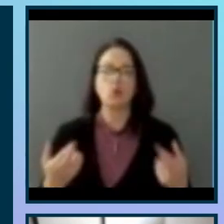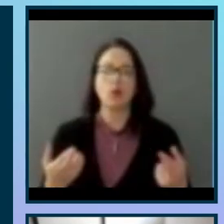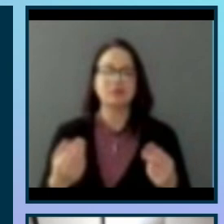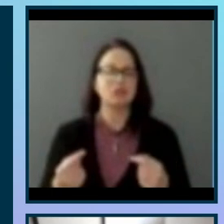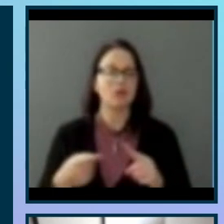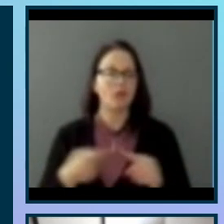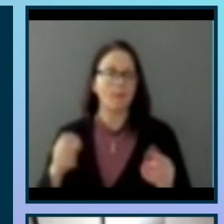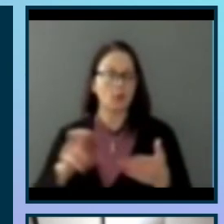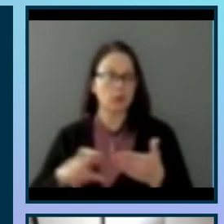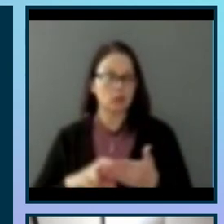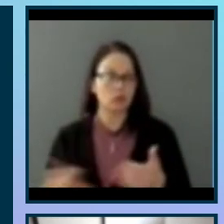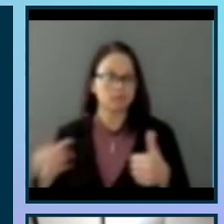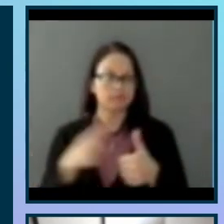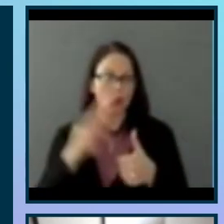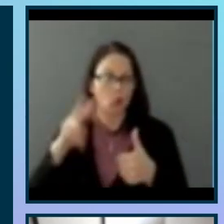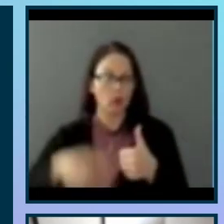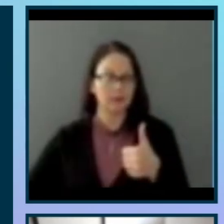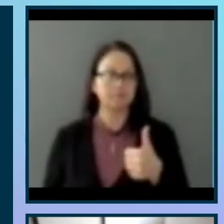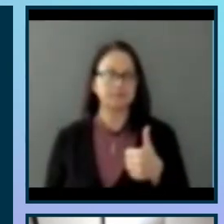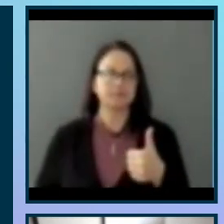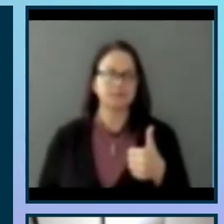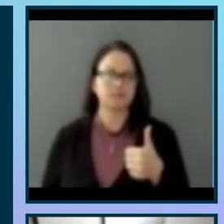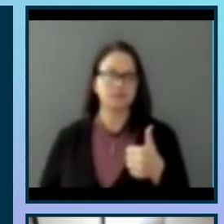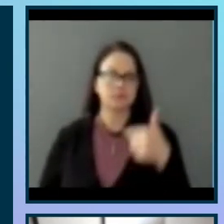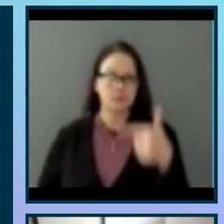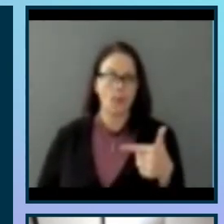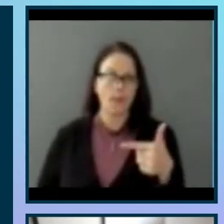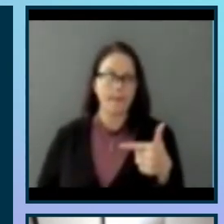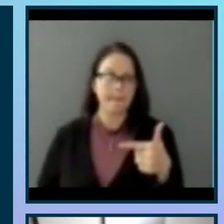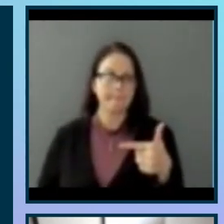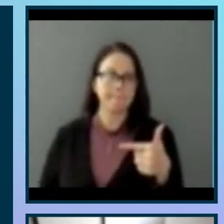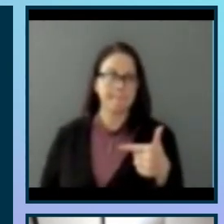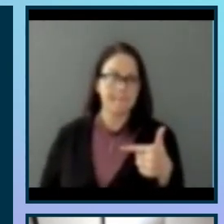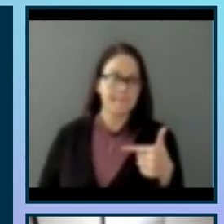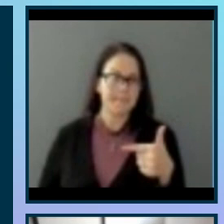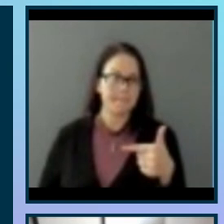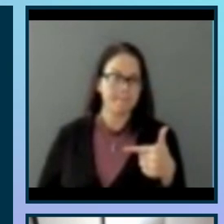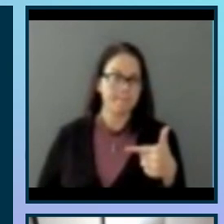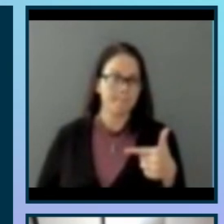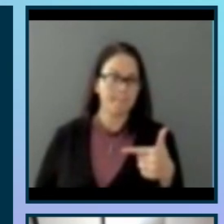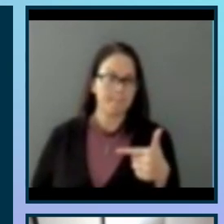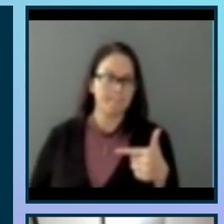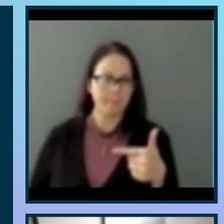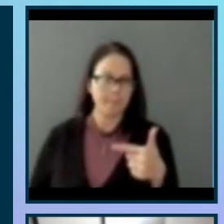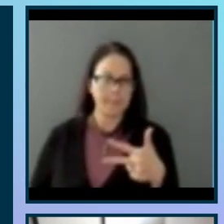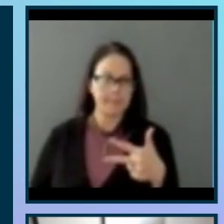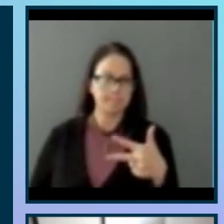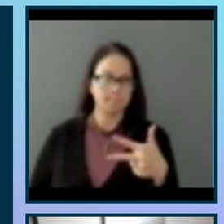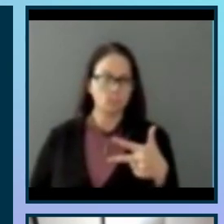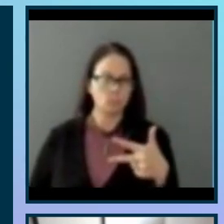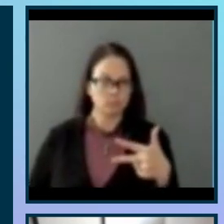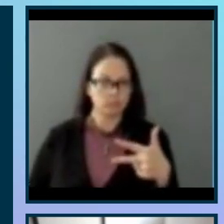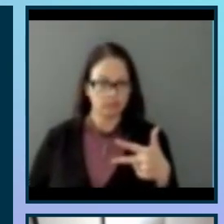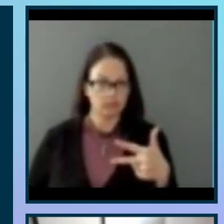for data interactivity was to provide a fully interactive graph, where a user can select any point along